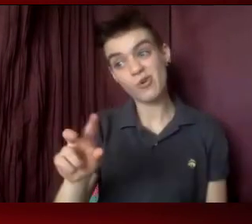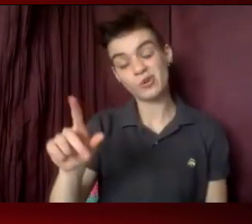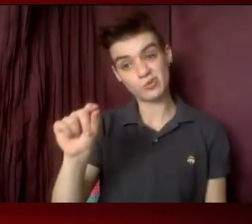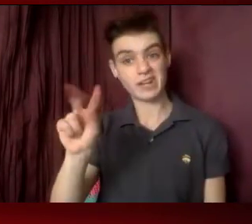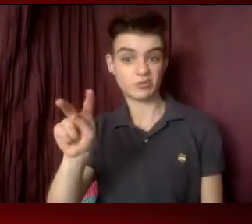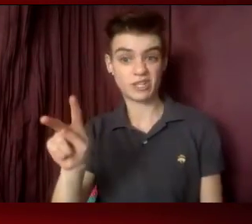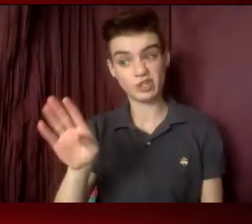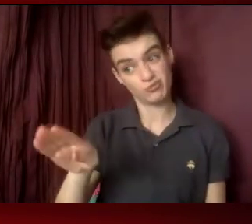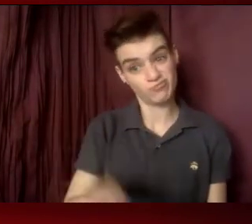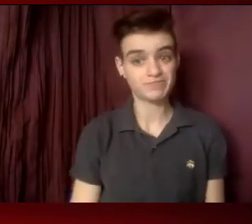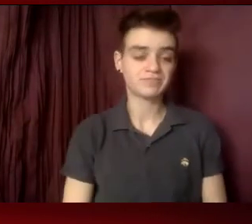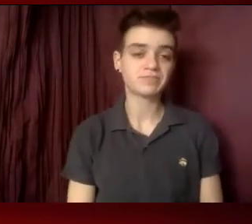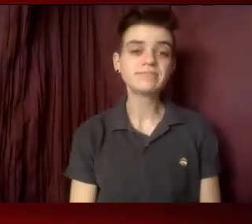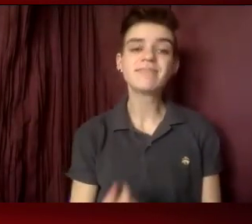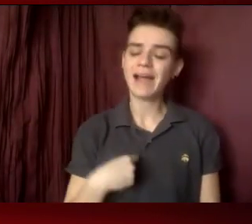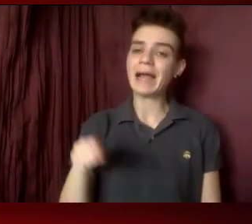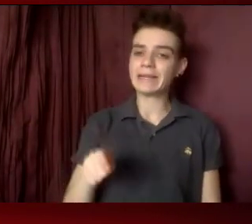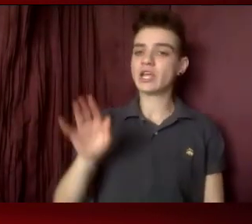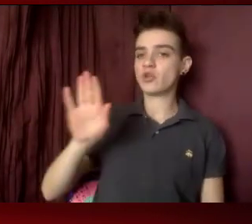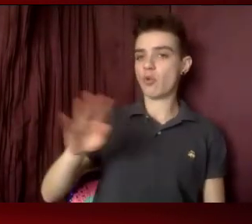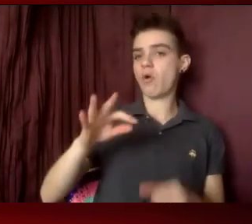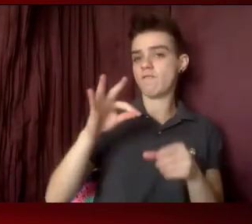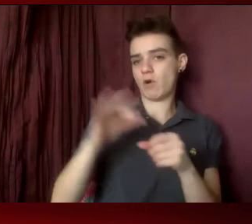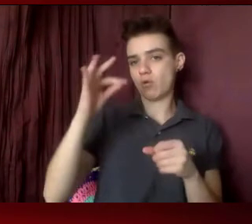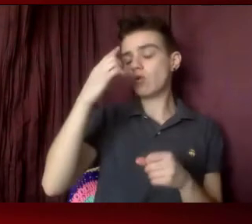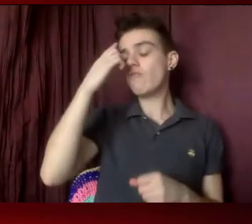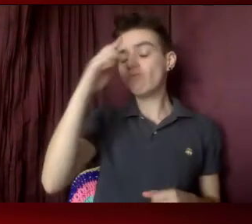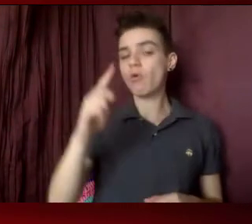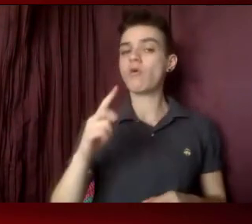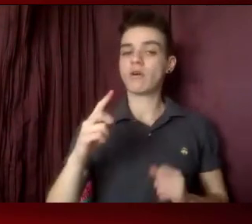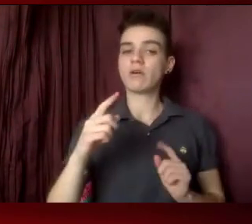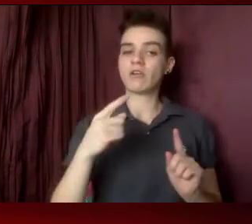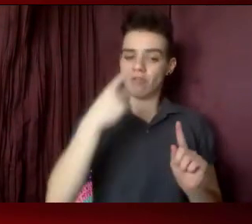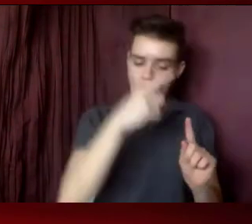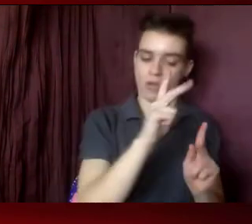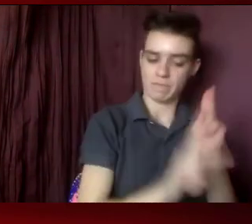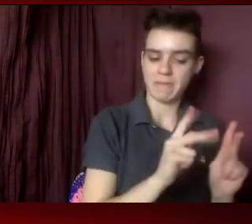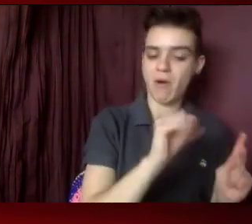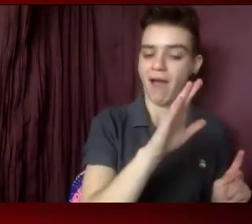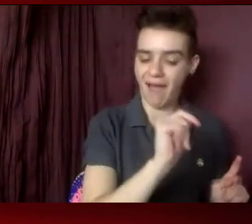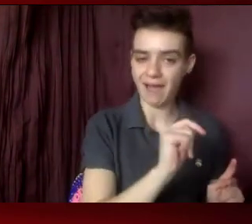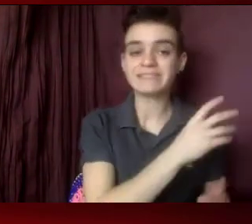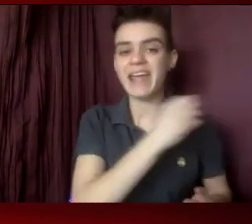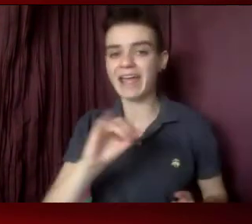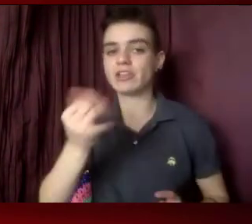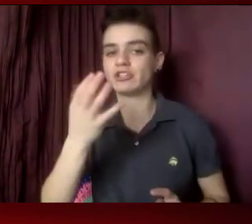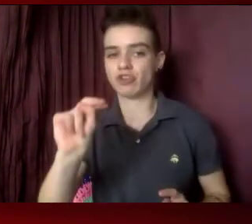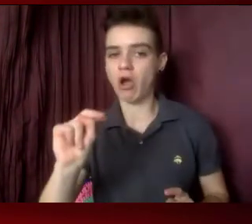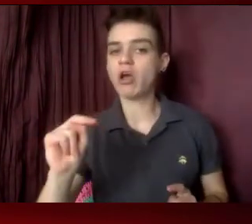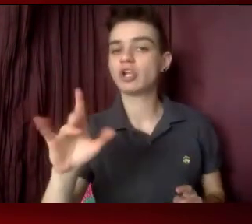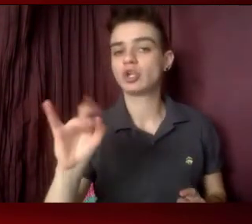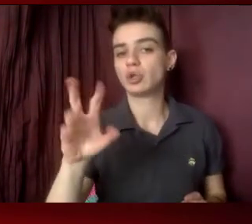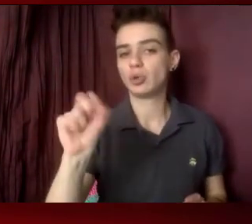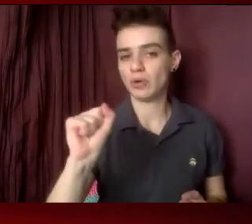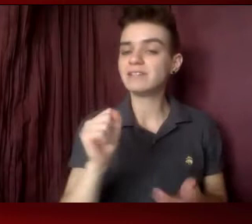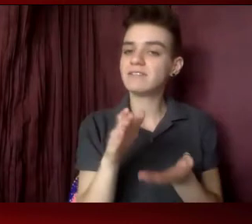I need your vote on the For the People Act and the John Lewis Voting Rights Advancement Act, because both of these acts